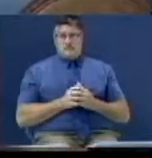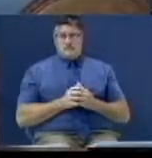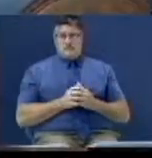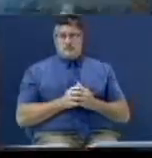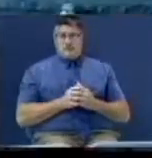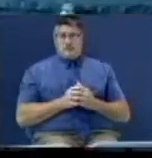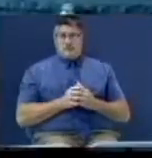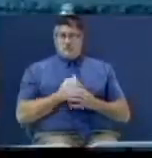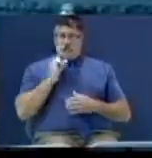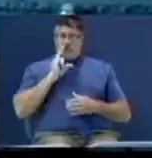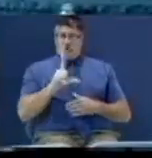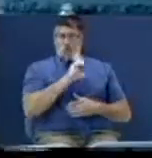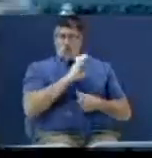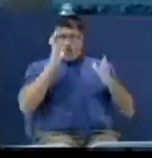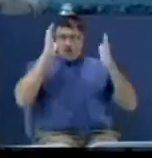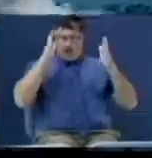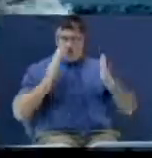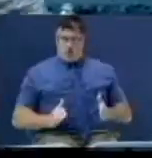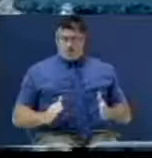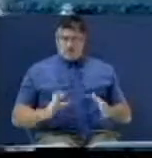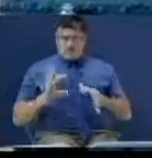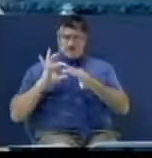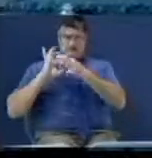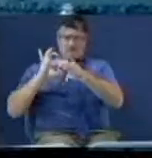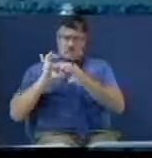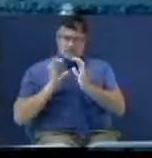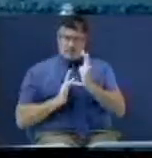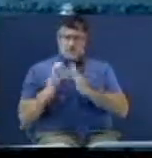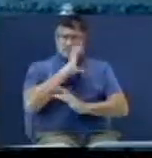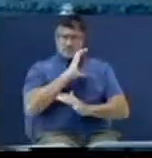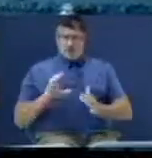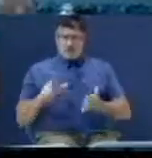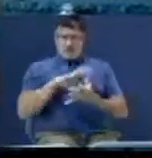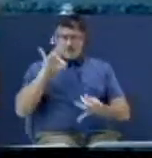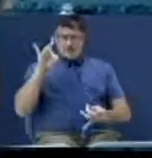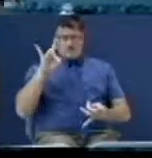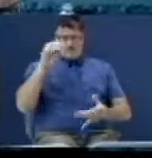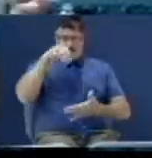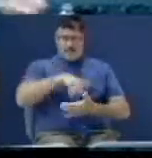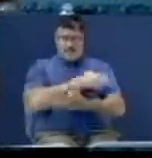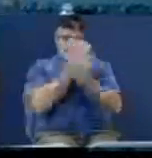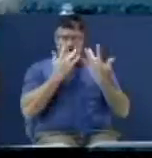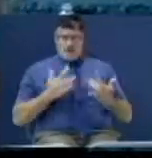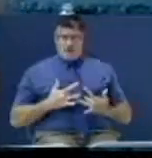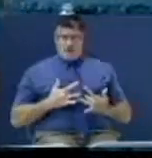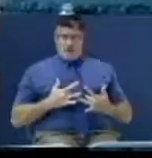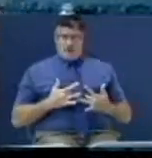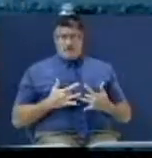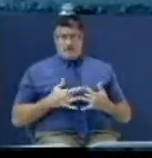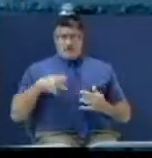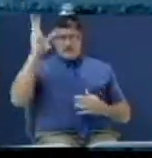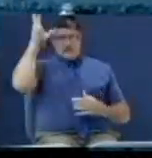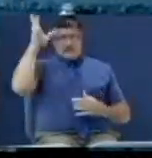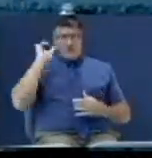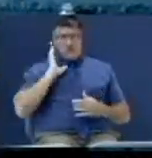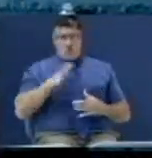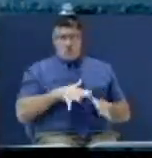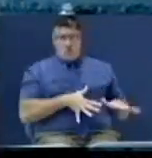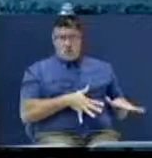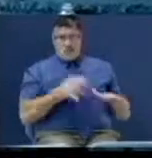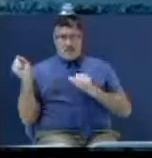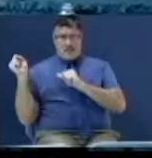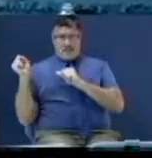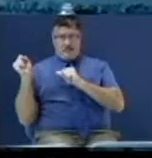of God. You're an heir of God. You've got the Holy Spirit. He'll get out if you let Christ dwell